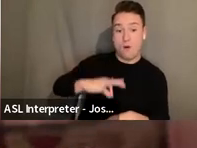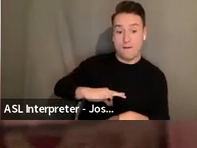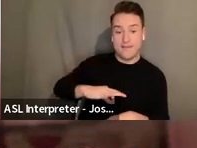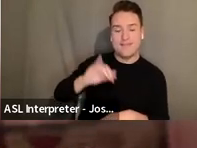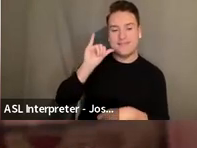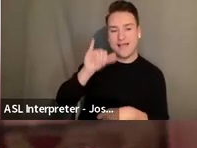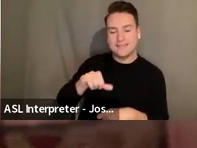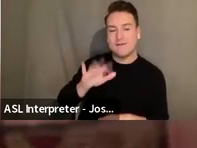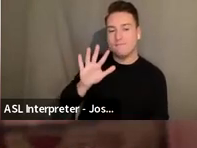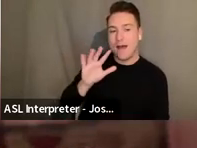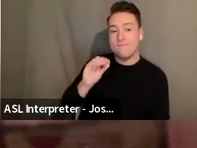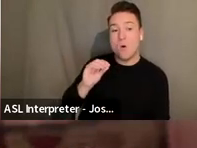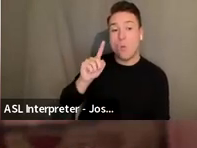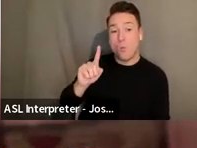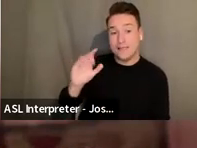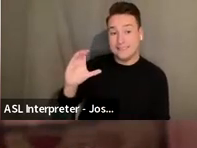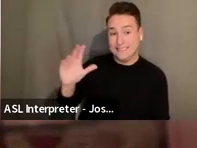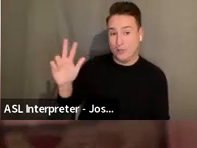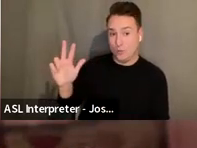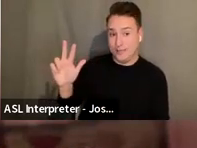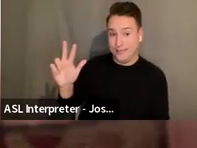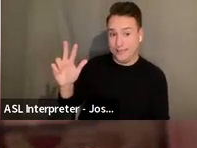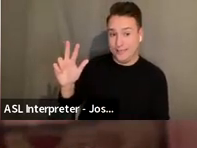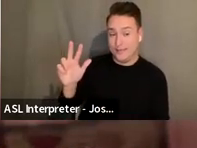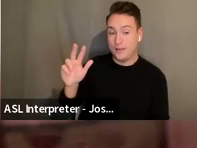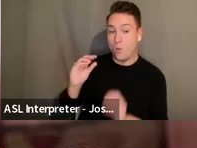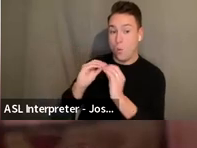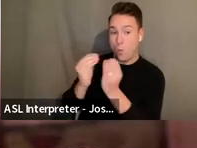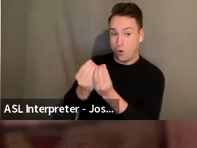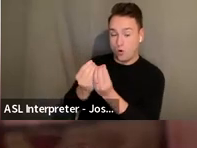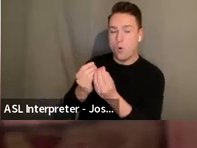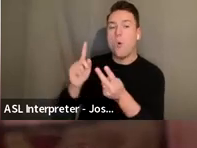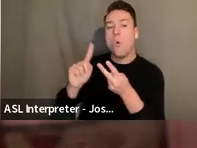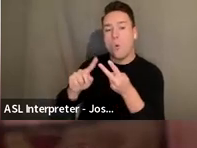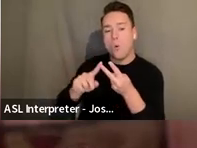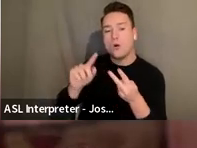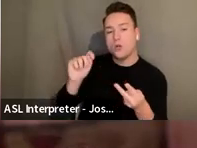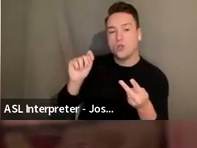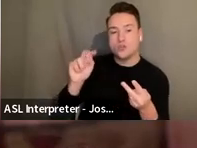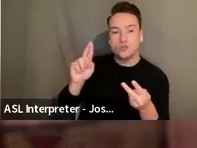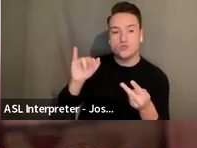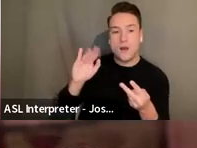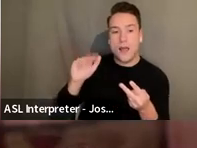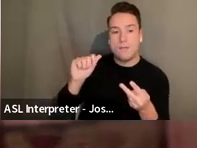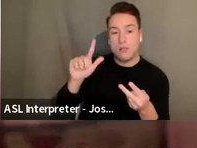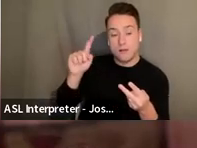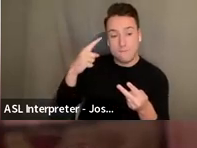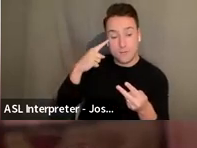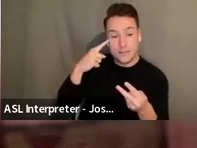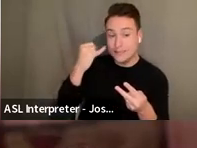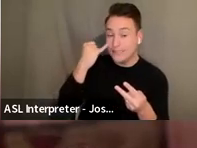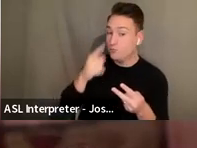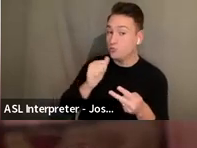501c3 organization or a tribal government. If you don't have a